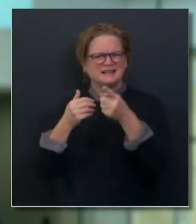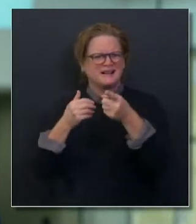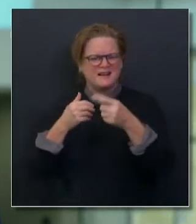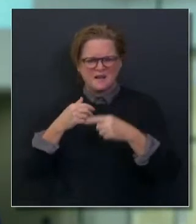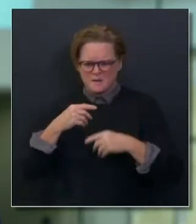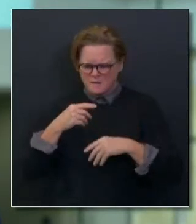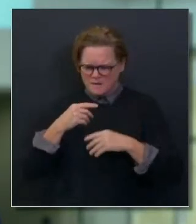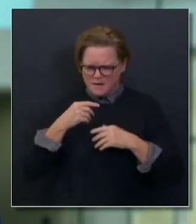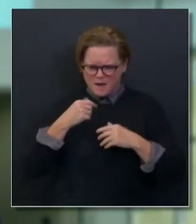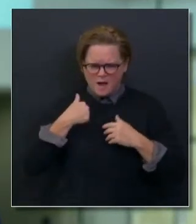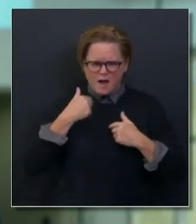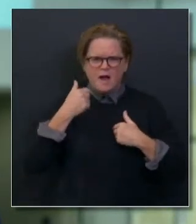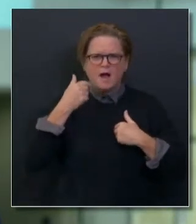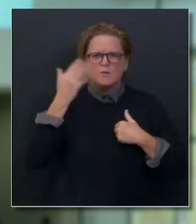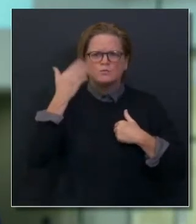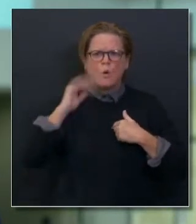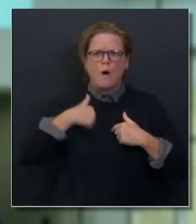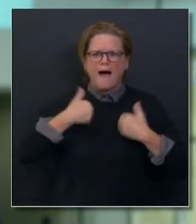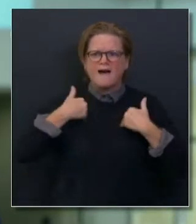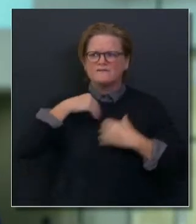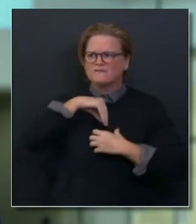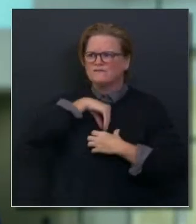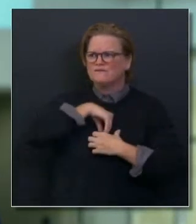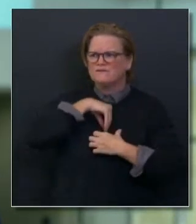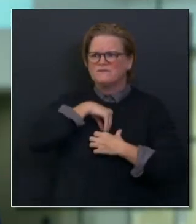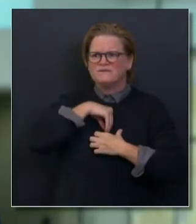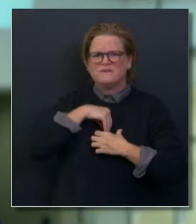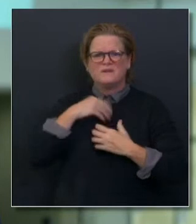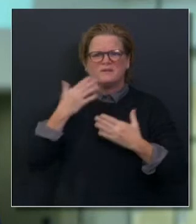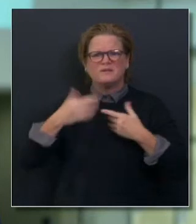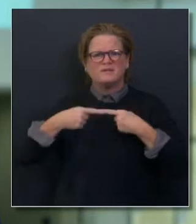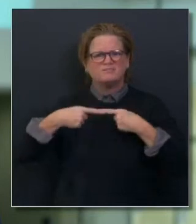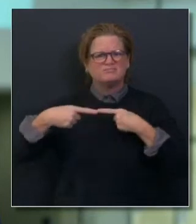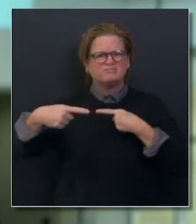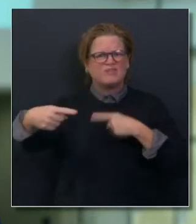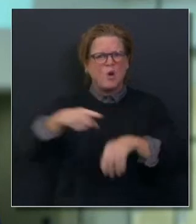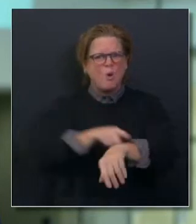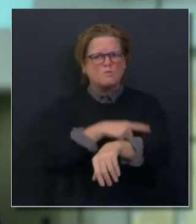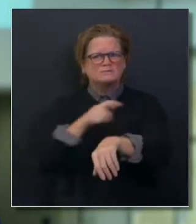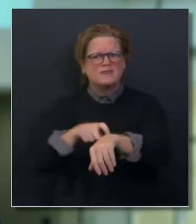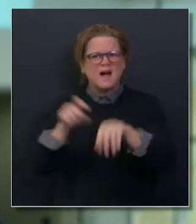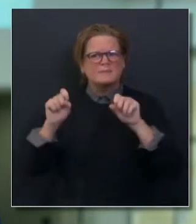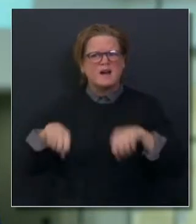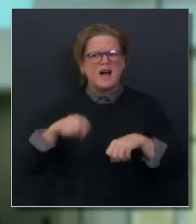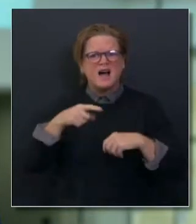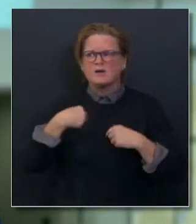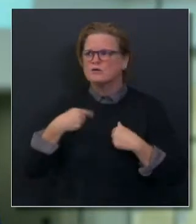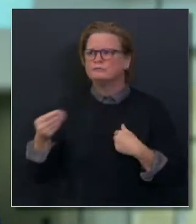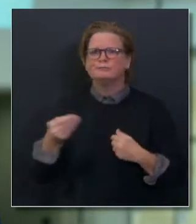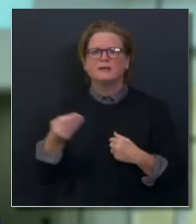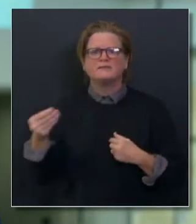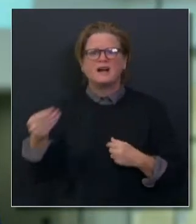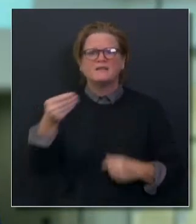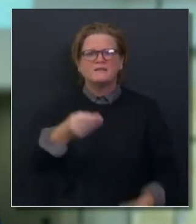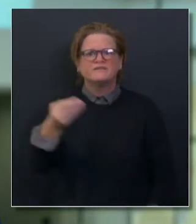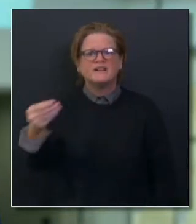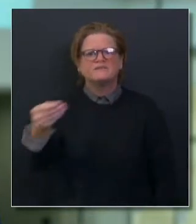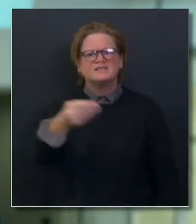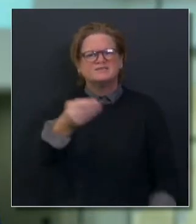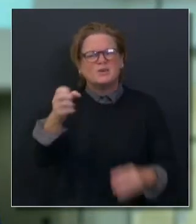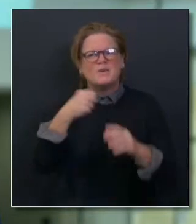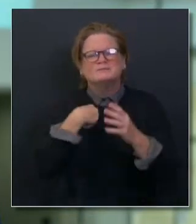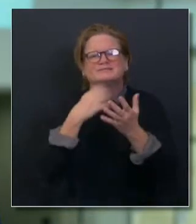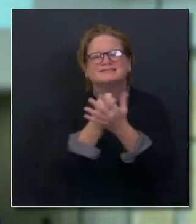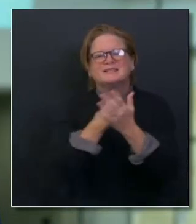45 to 60 days is an important marker, but I think it really is the message of starting now, doing as much as we can